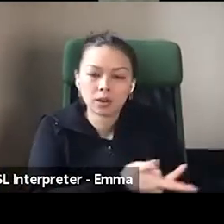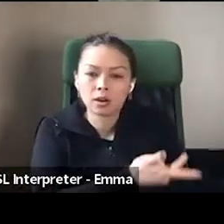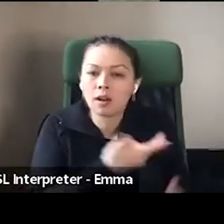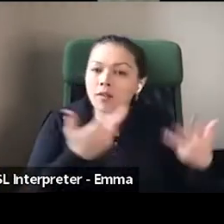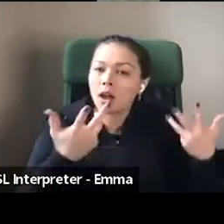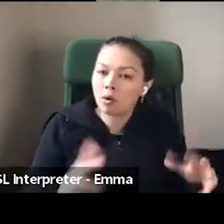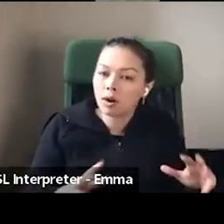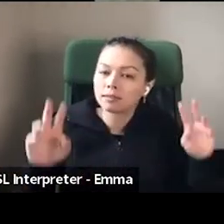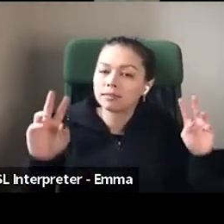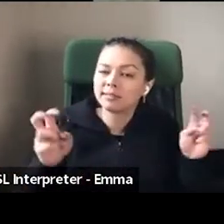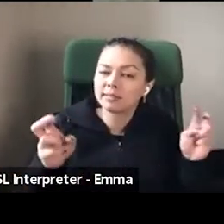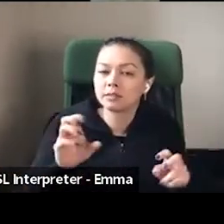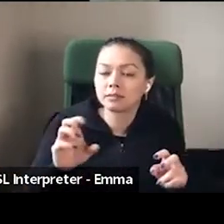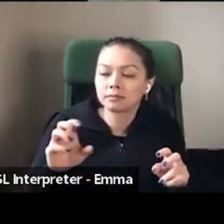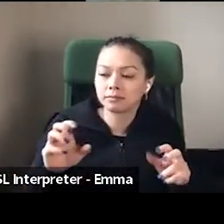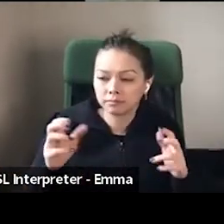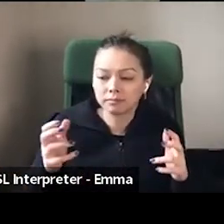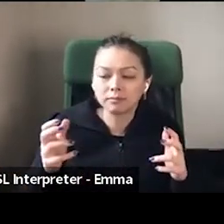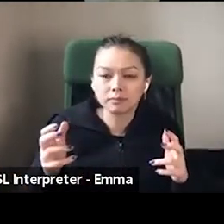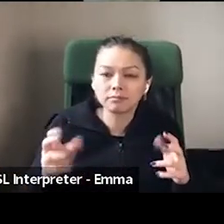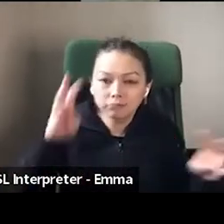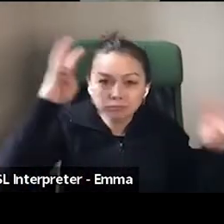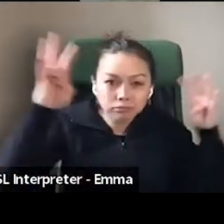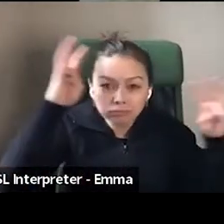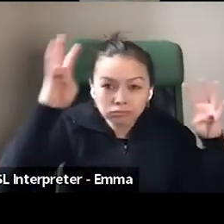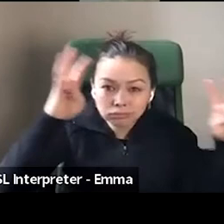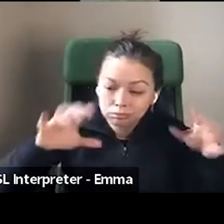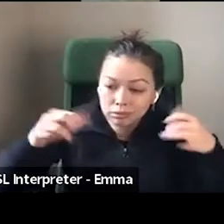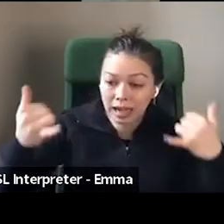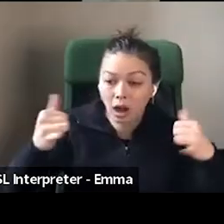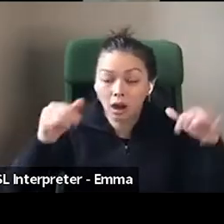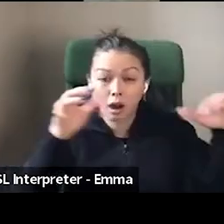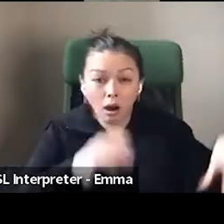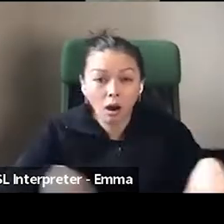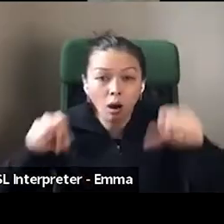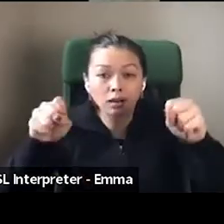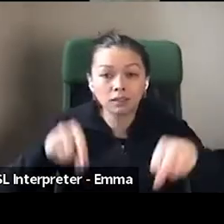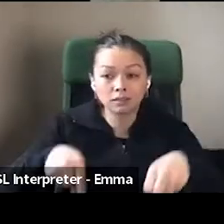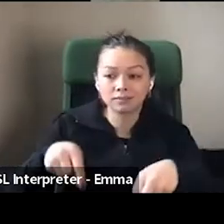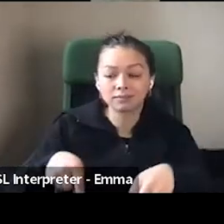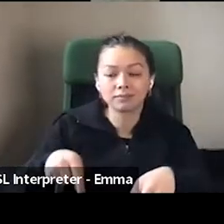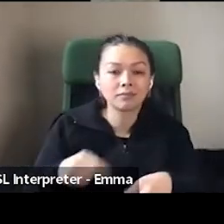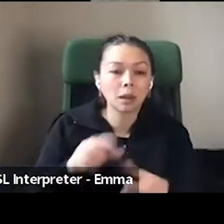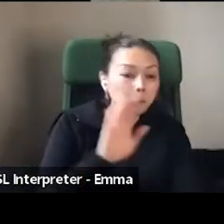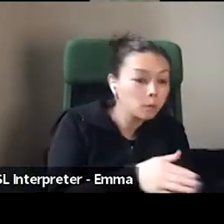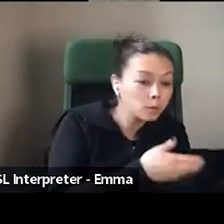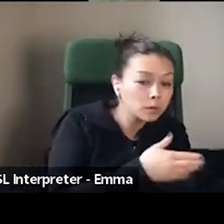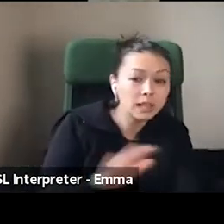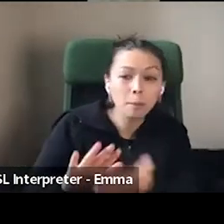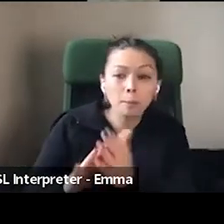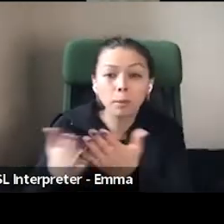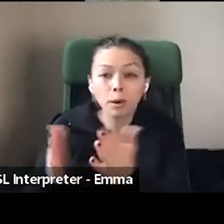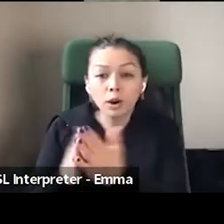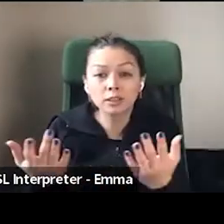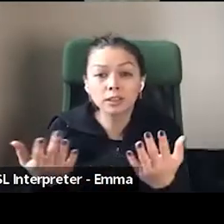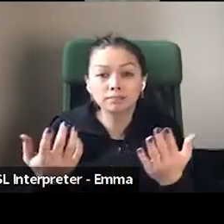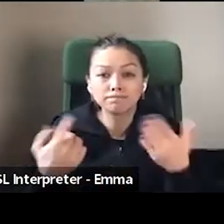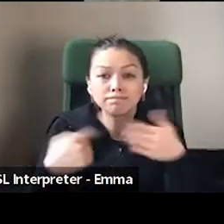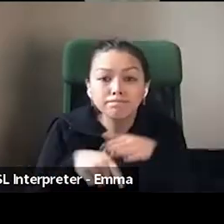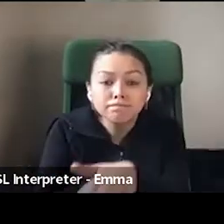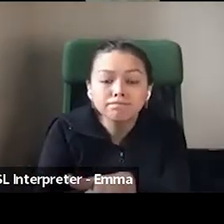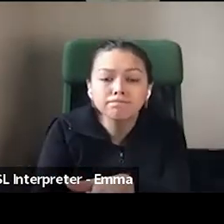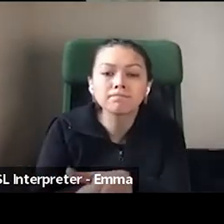just feels great to kind of be showcasing that and be available for people to come with their ideas and know that we can